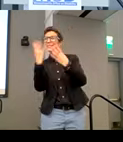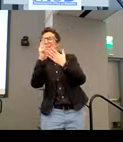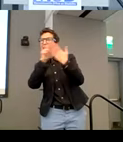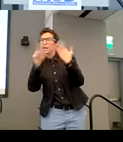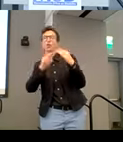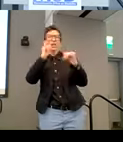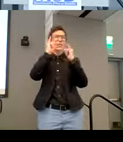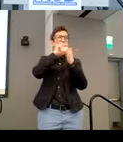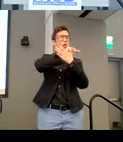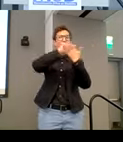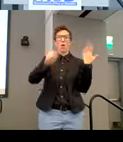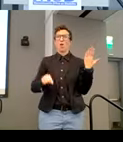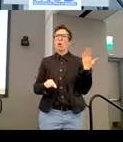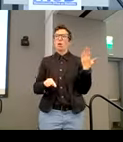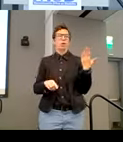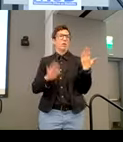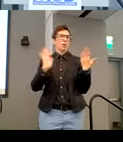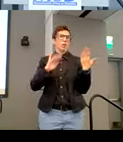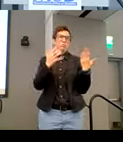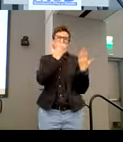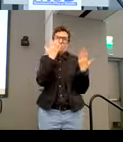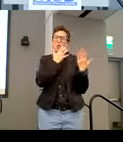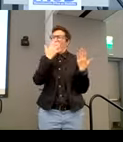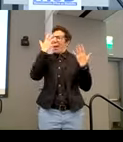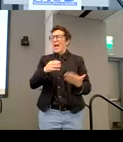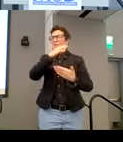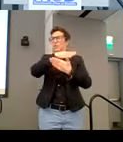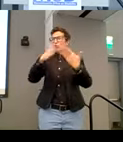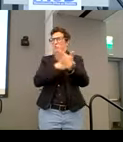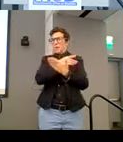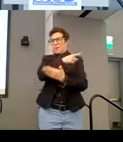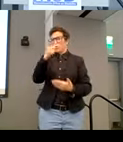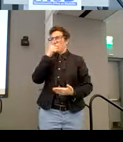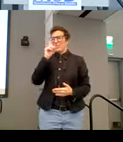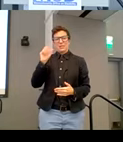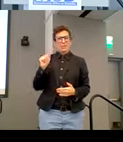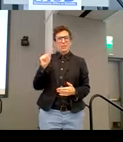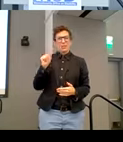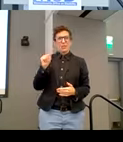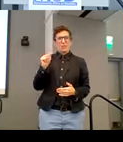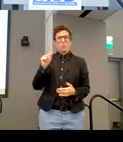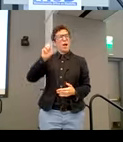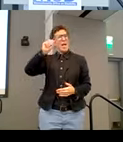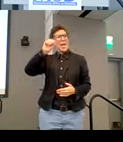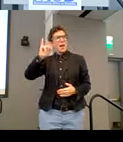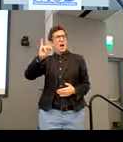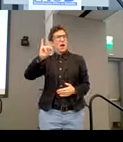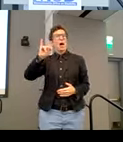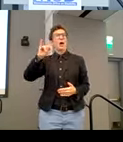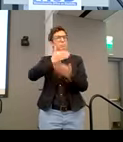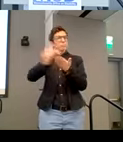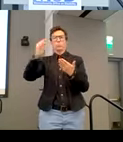interview things have so much potential to discriminate against people with disabilities, if not built with accessibility